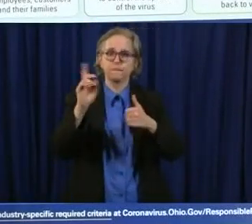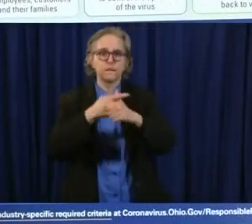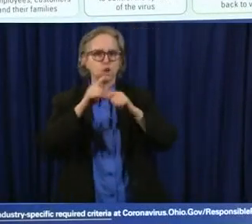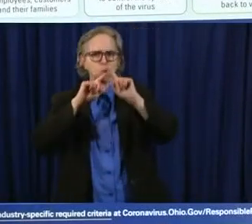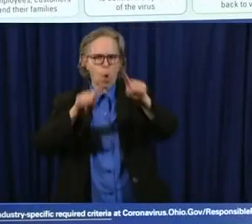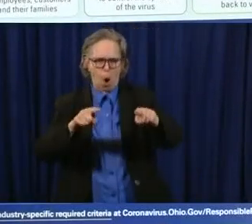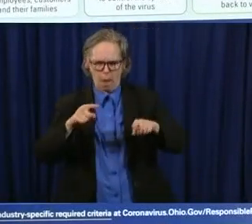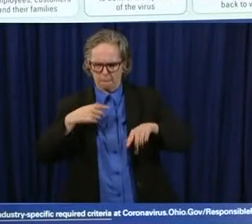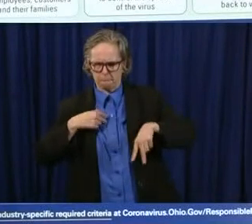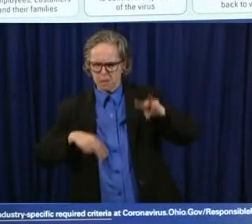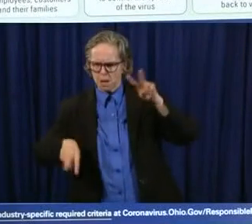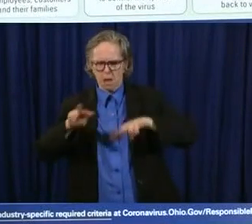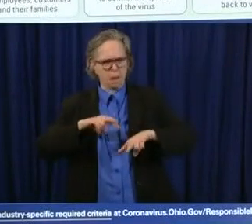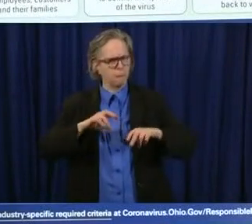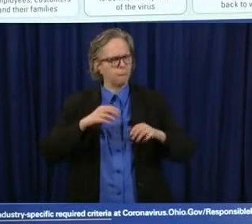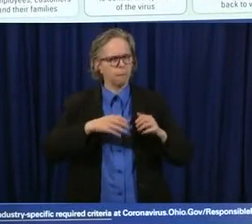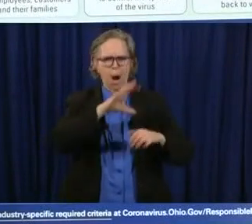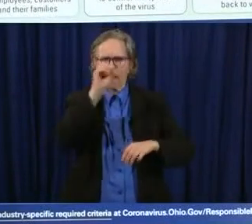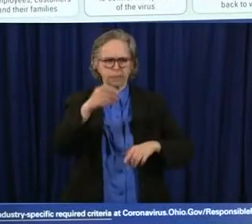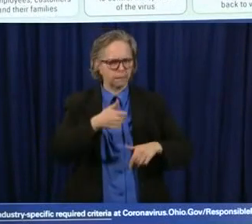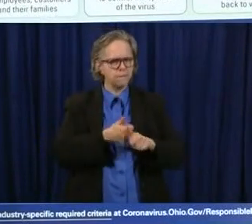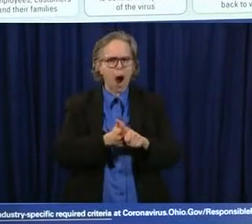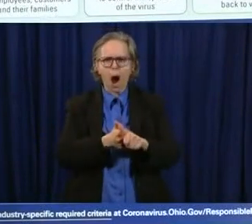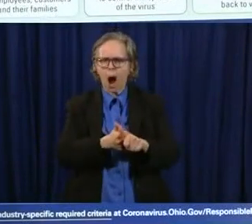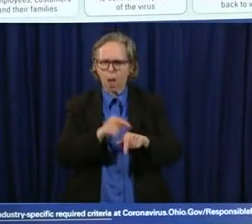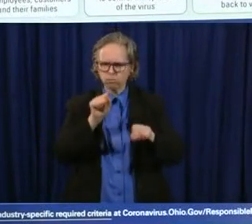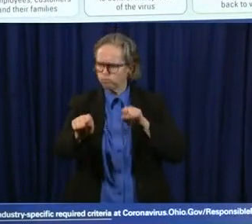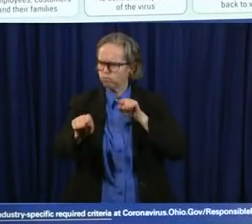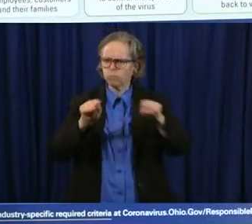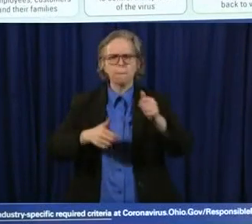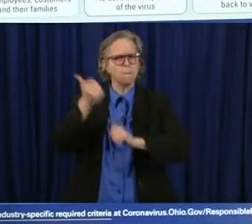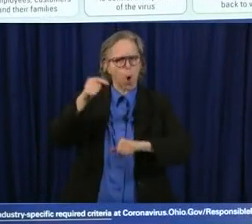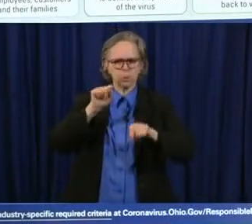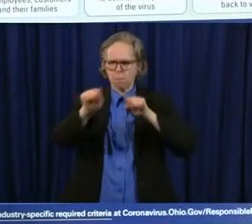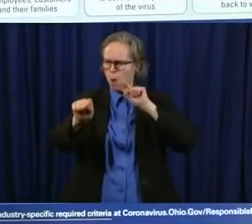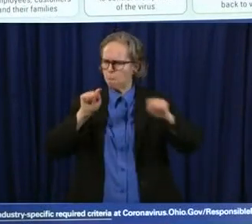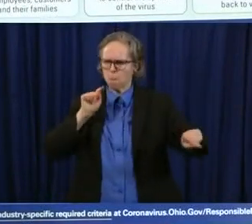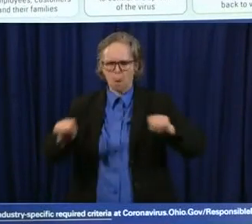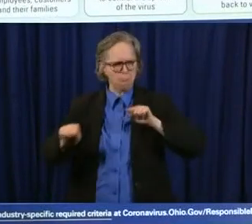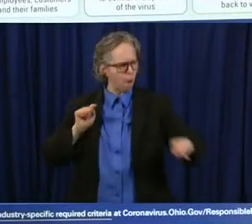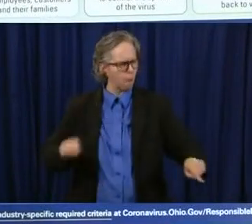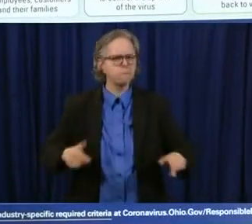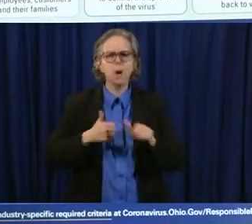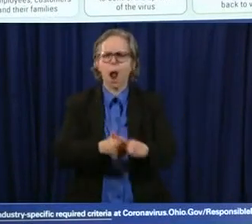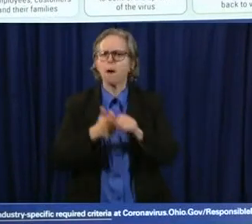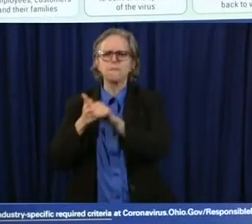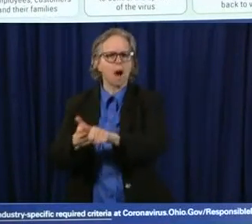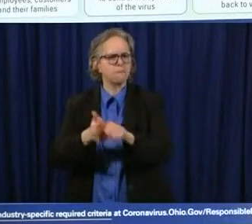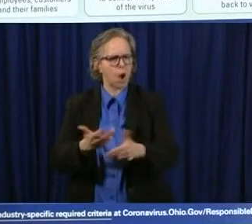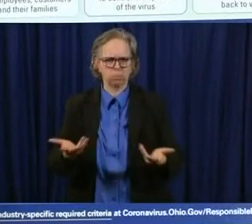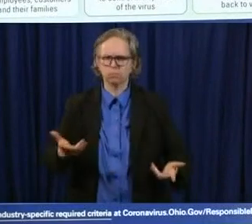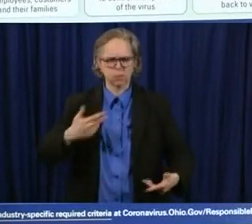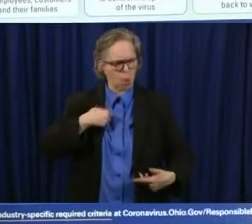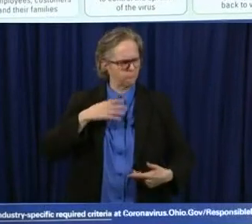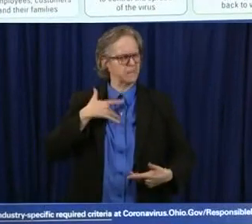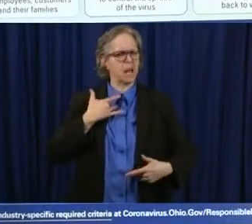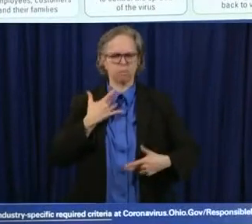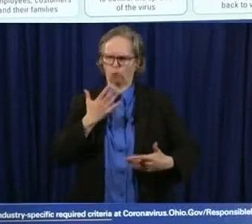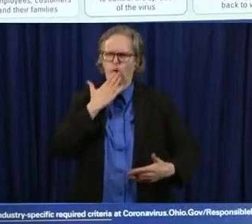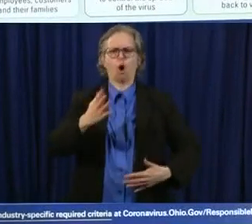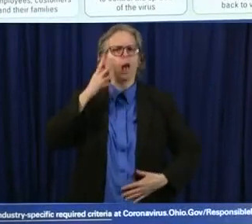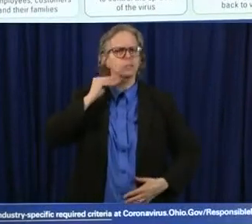but uh by and large ohioans uh did everything they could to comply and they and they did that um